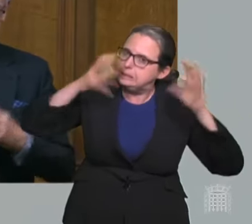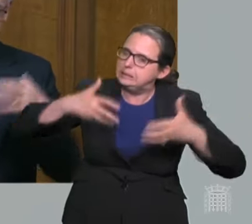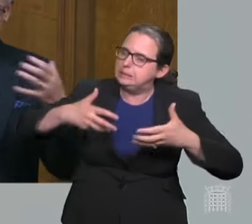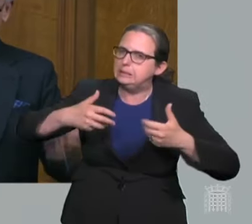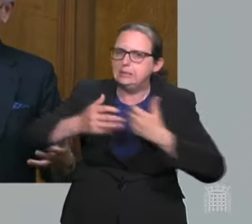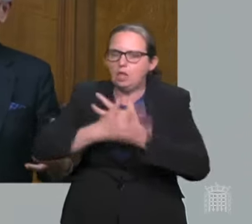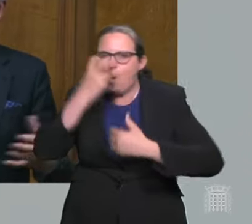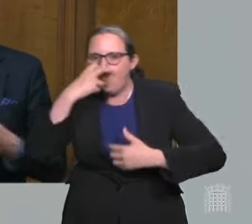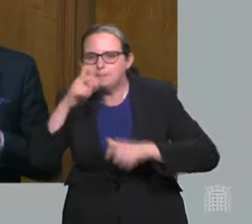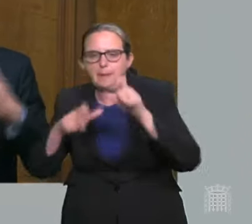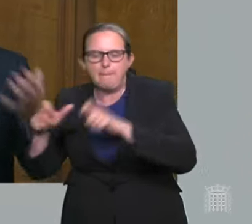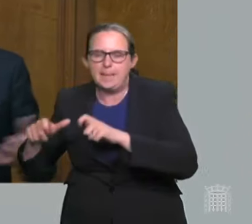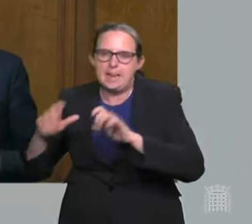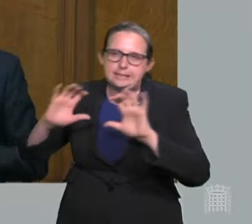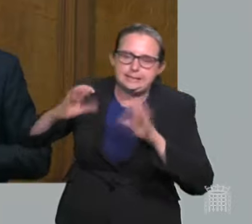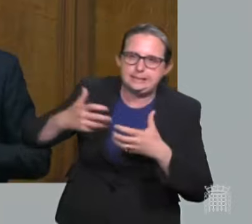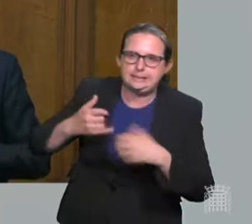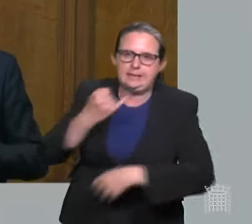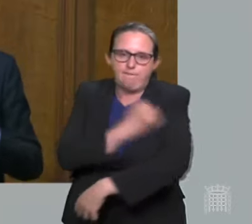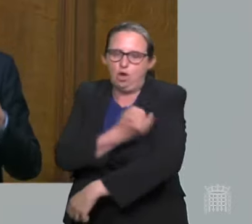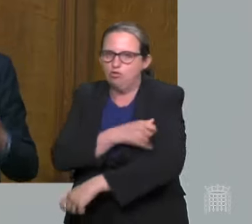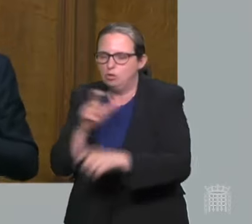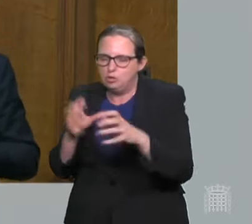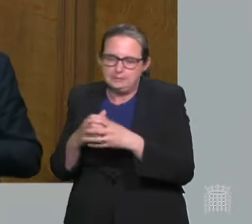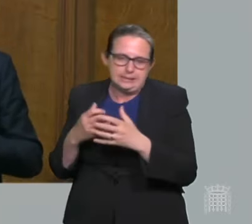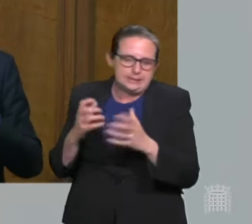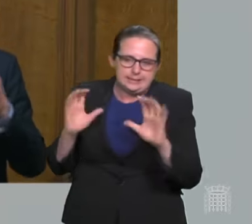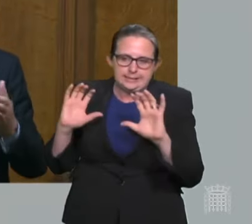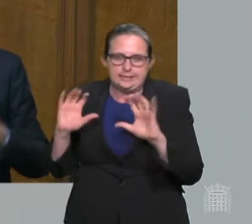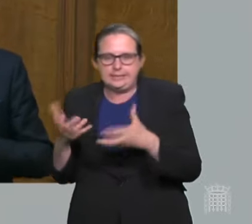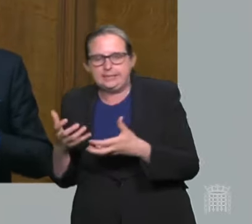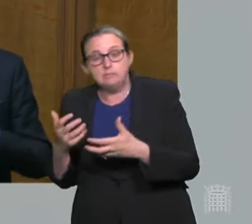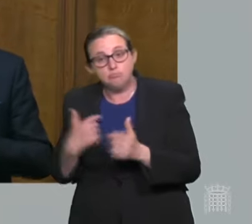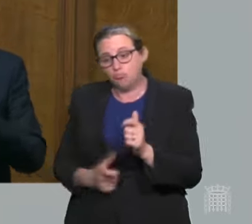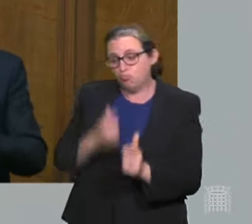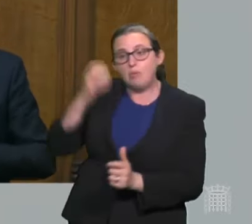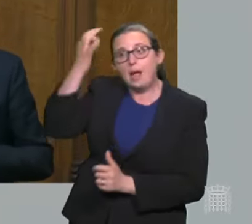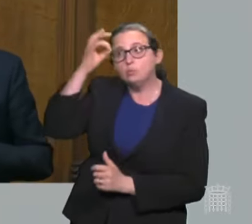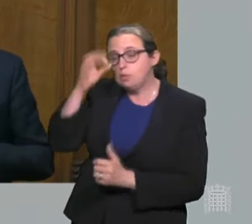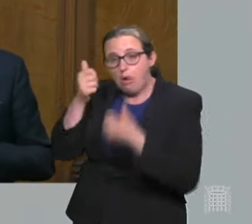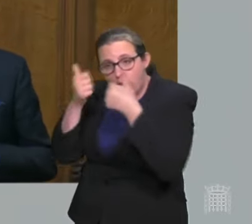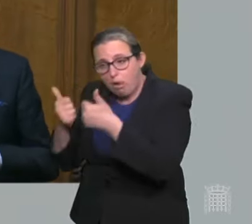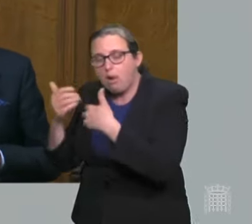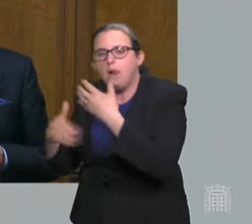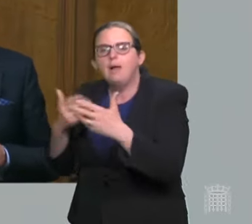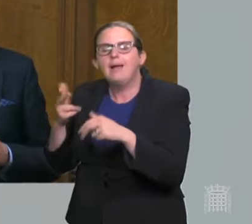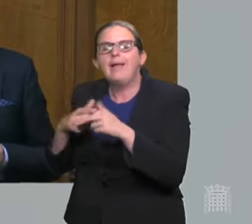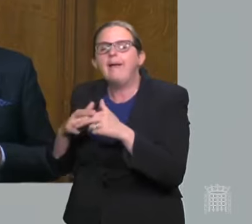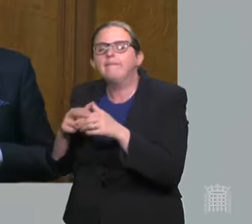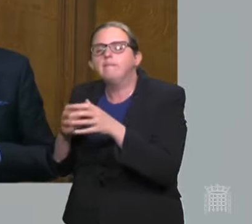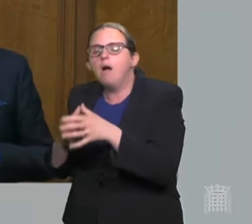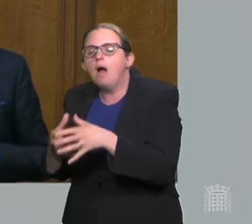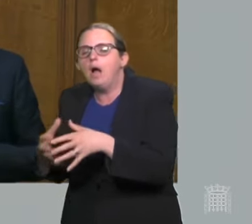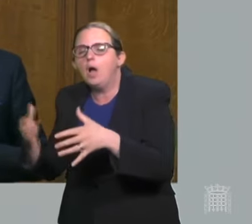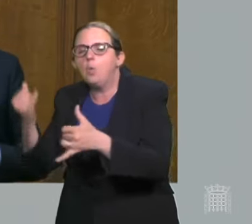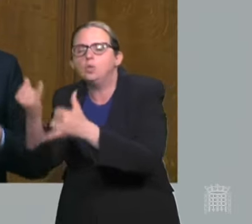confidence in the local NHS and council and other officials who are dealing with it. But if it continues to worsen, will